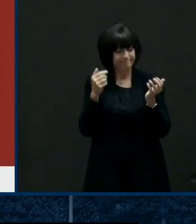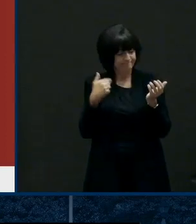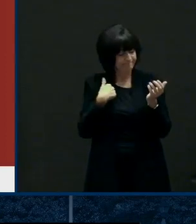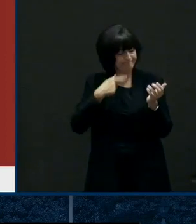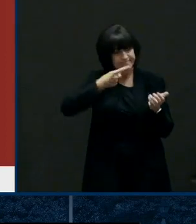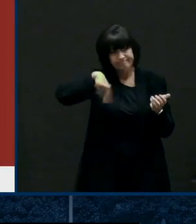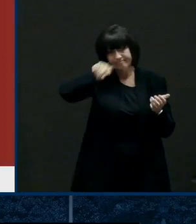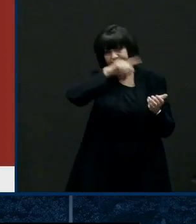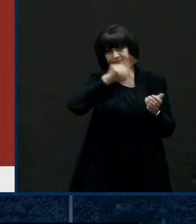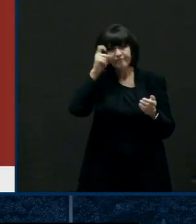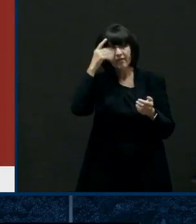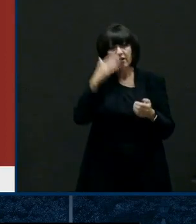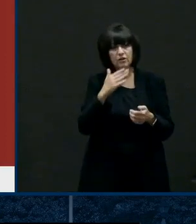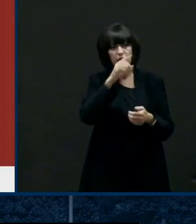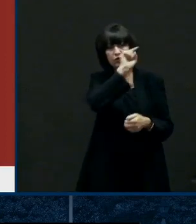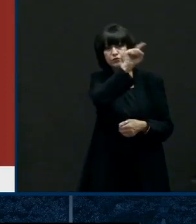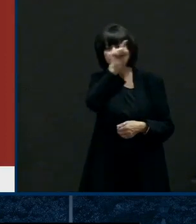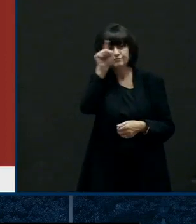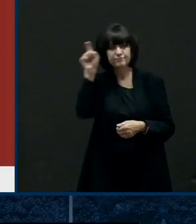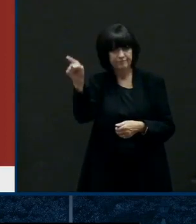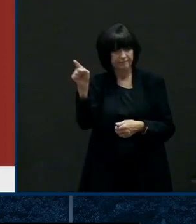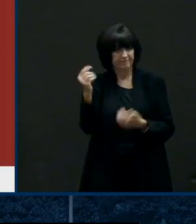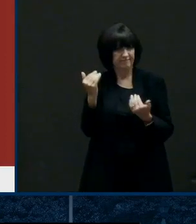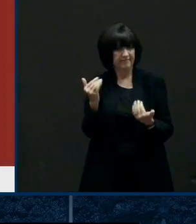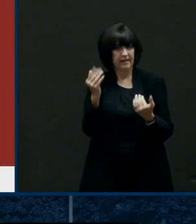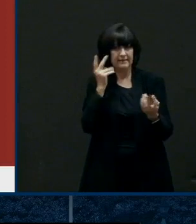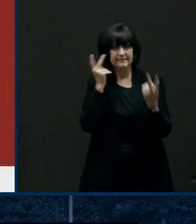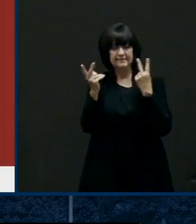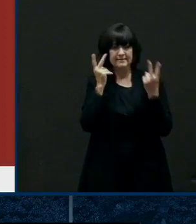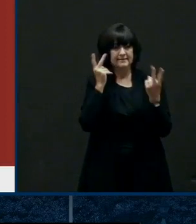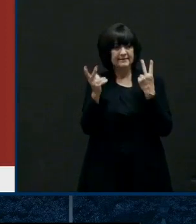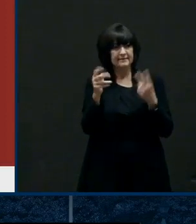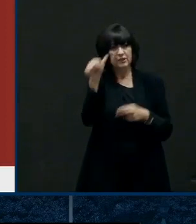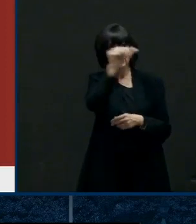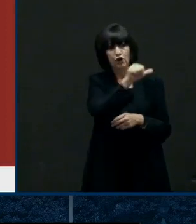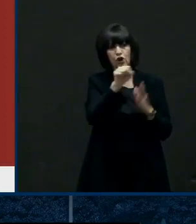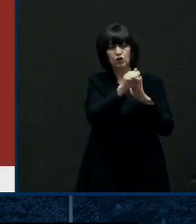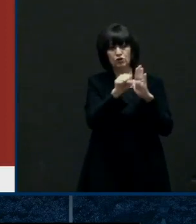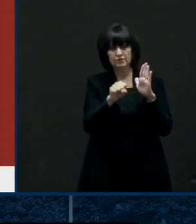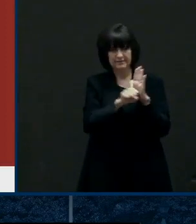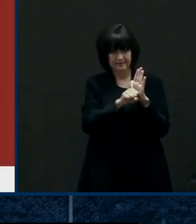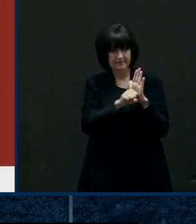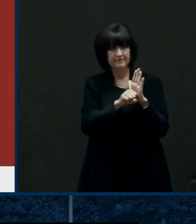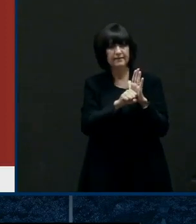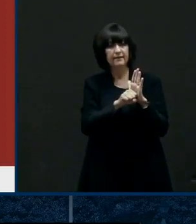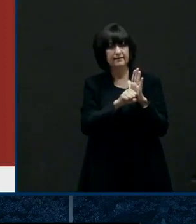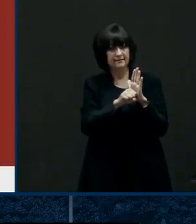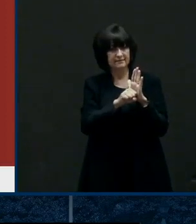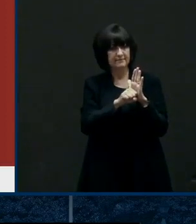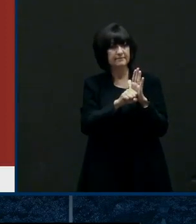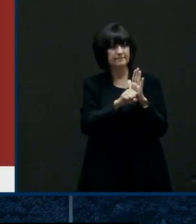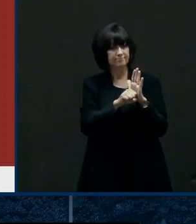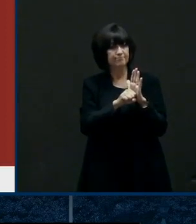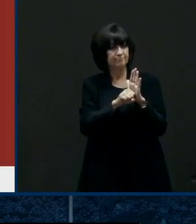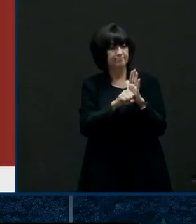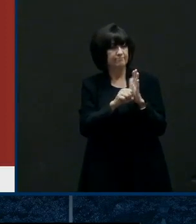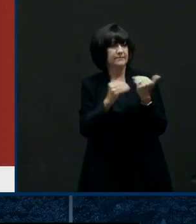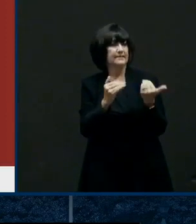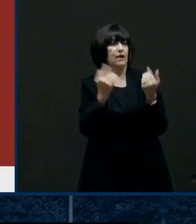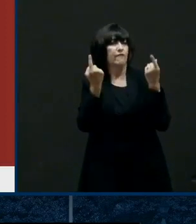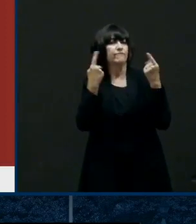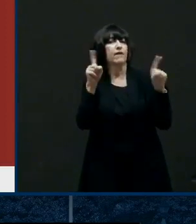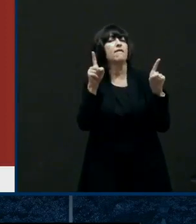texas of arizona and now you're starting to see in each of those states uh their cases uh starting to trend in the right direction